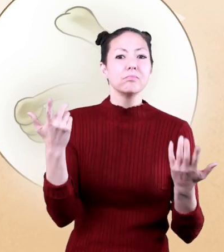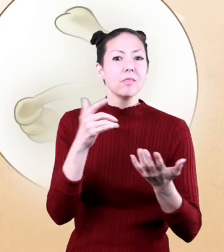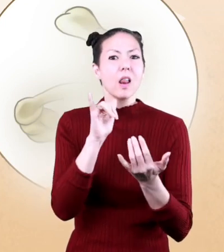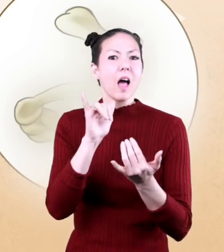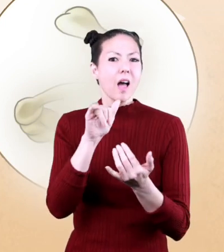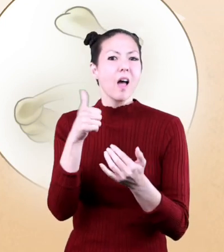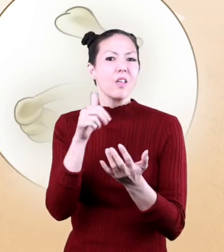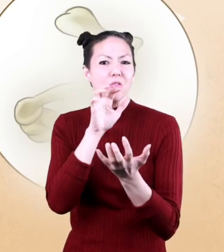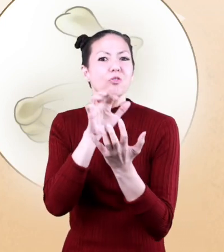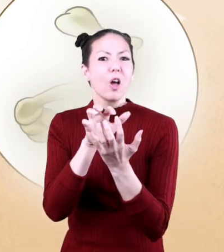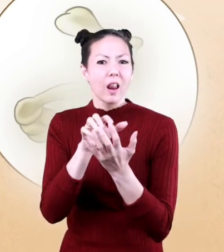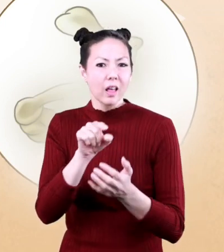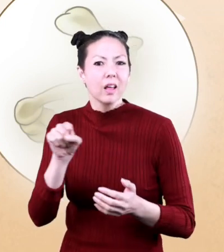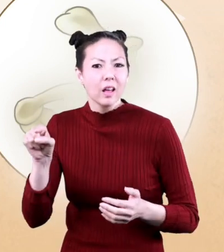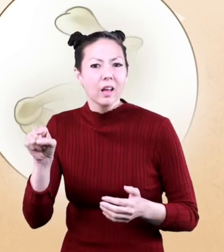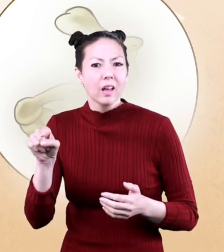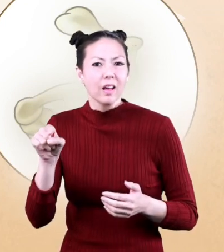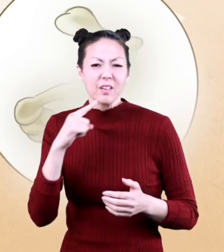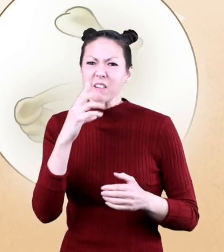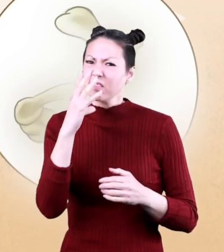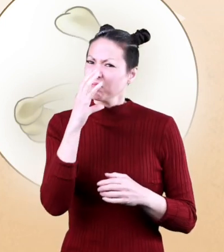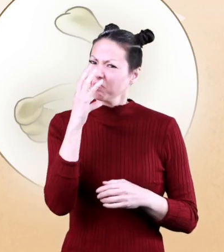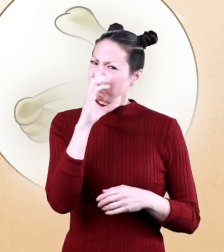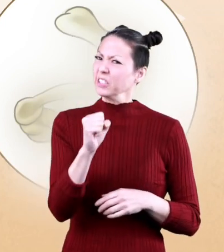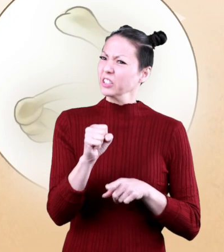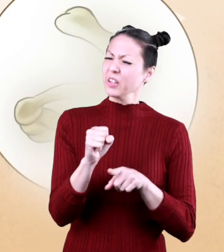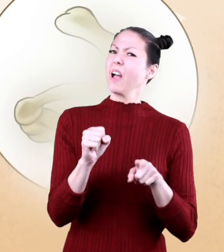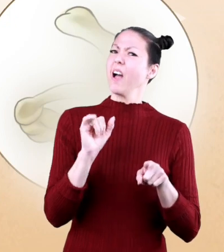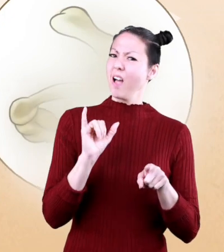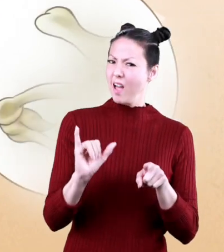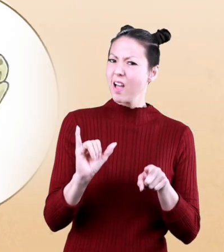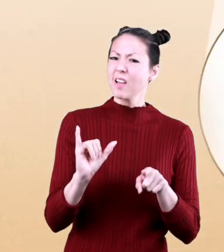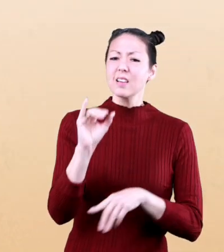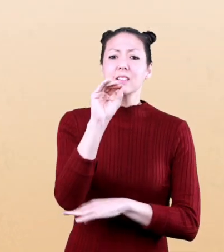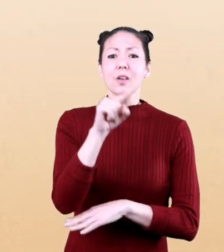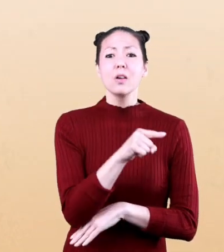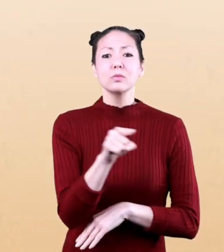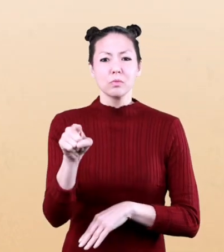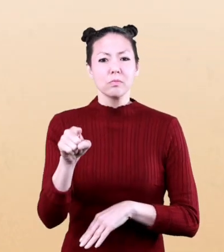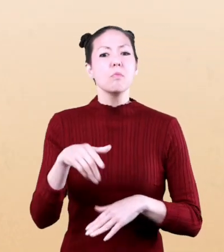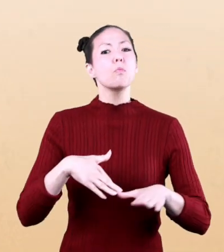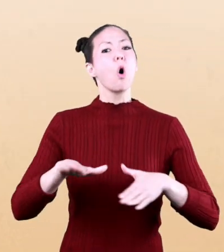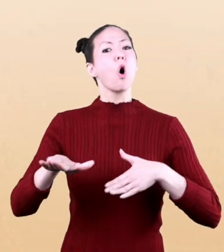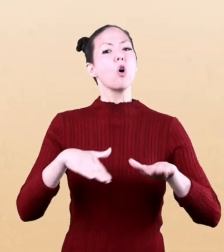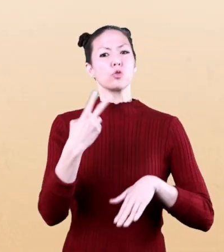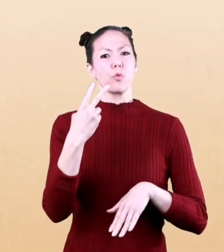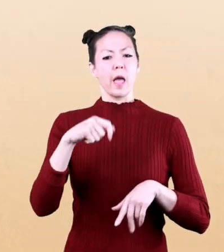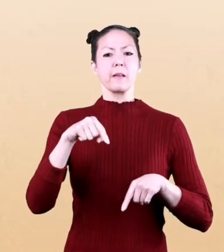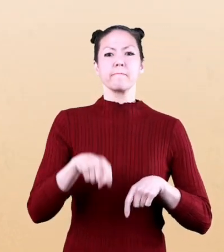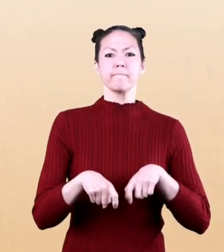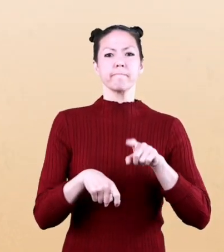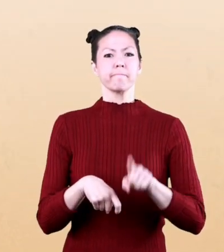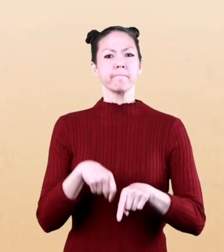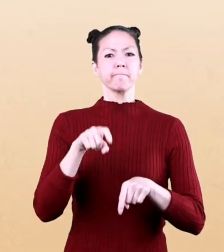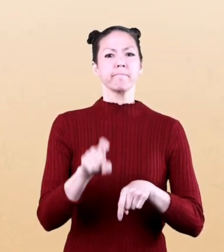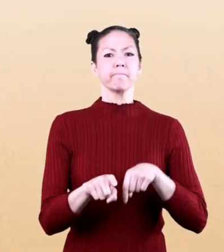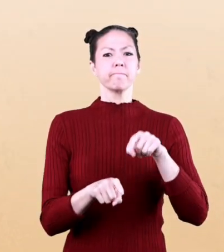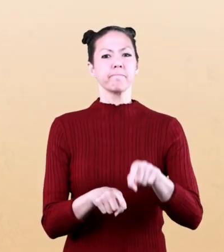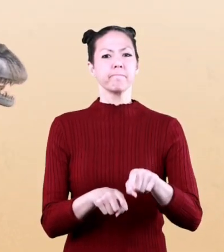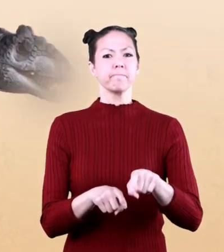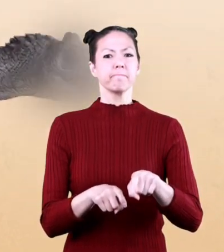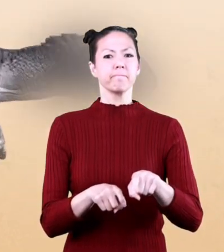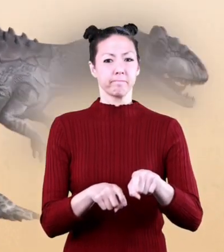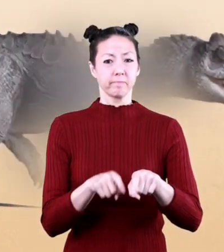early reptiles like crocodiles which is pretty interesting some dinosaurs walked on two legs